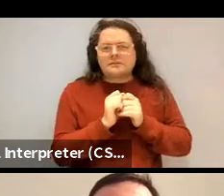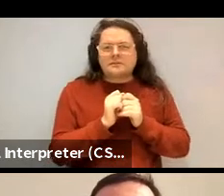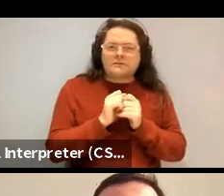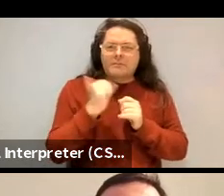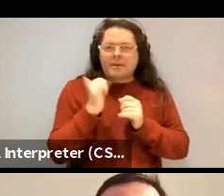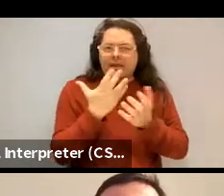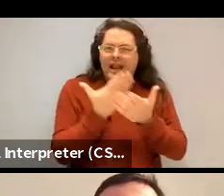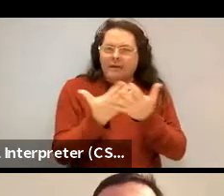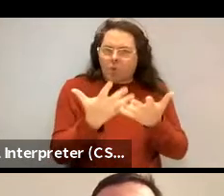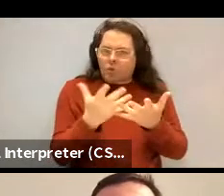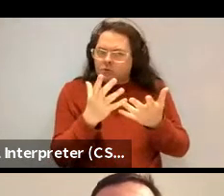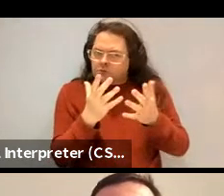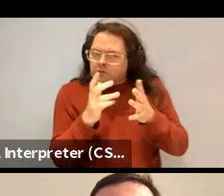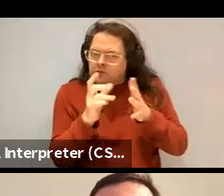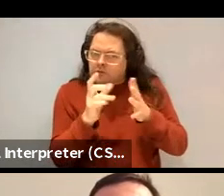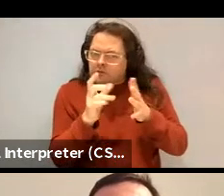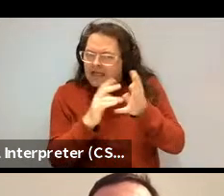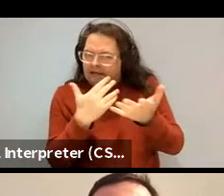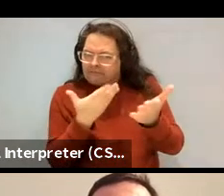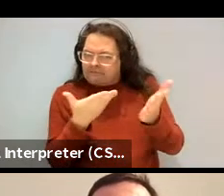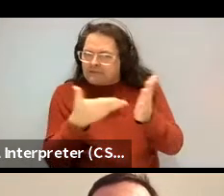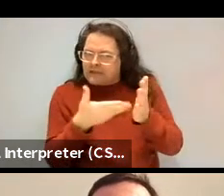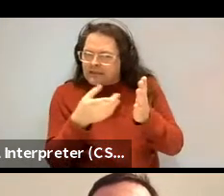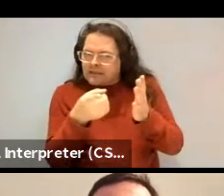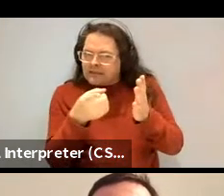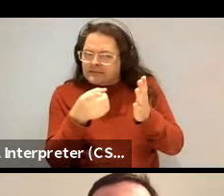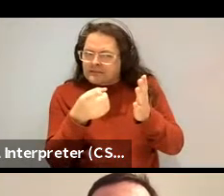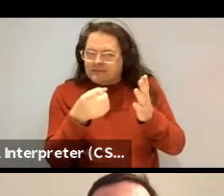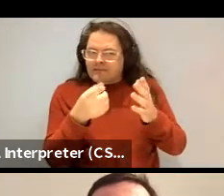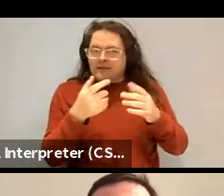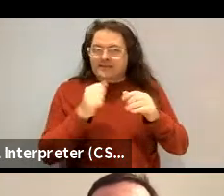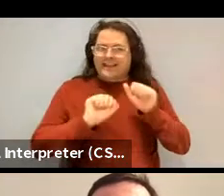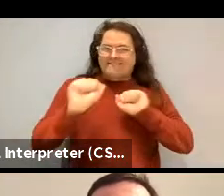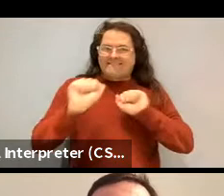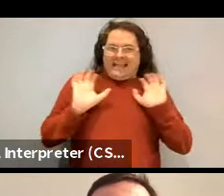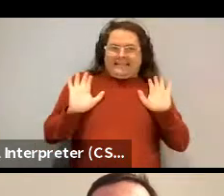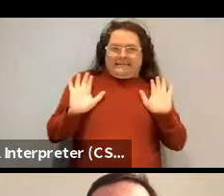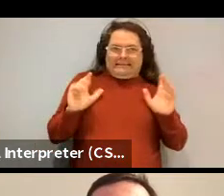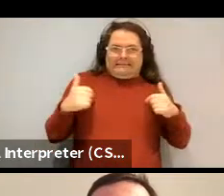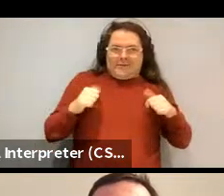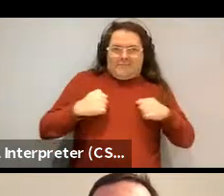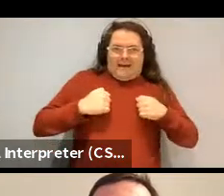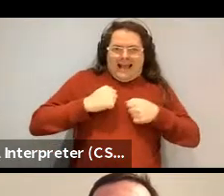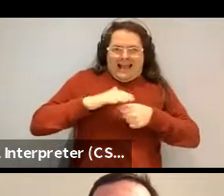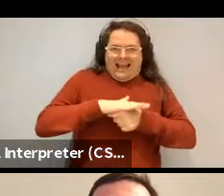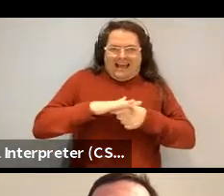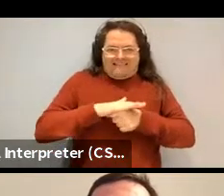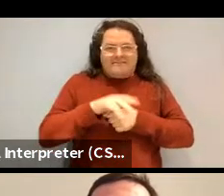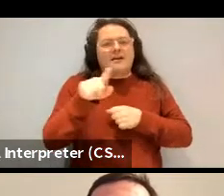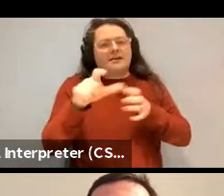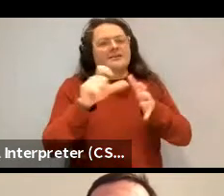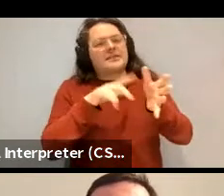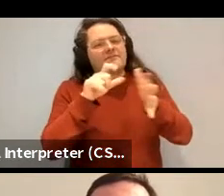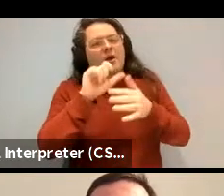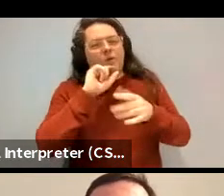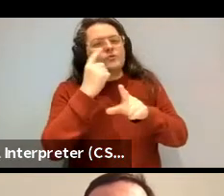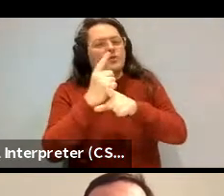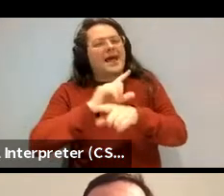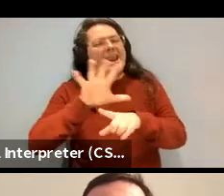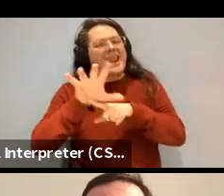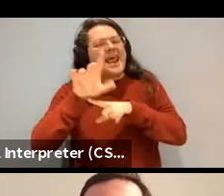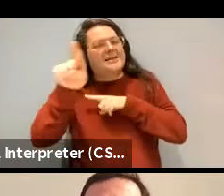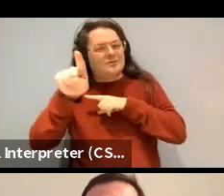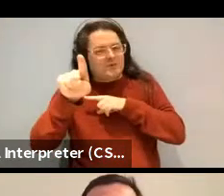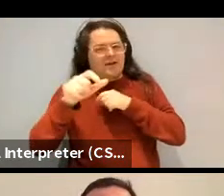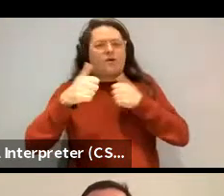a claim they make. Oh, go ahead, David. David might. Yeah. I'm not the best one to defend an innate. Yeah. I'll actually talk about this stuff next week. Oh, good.